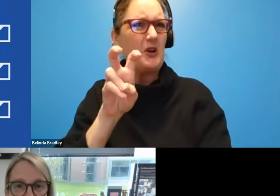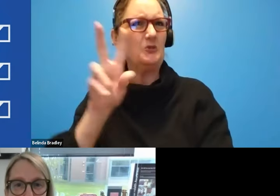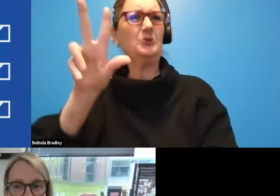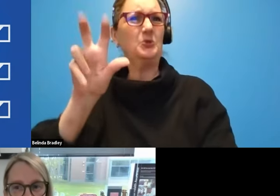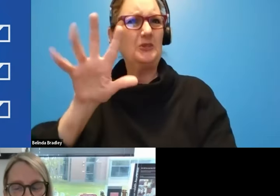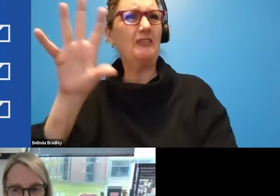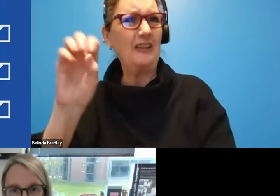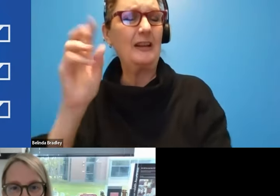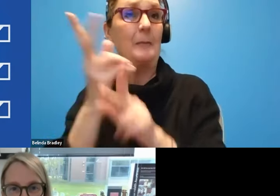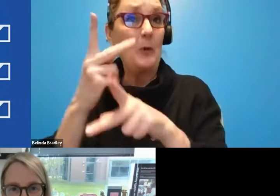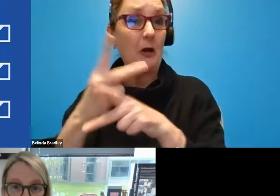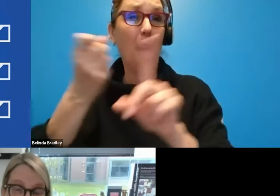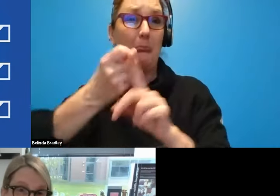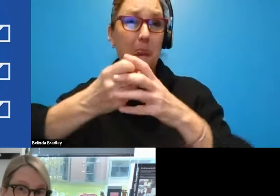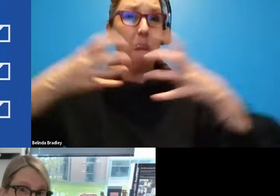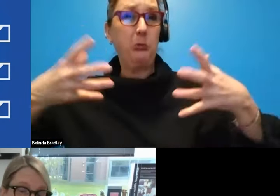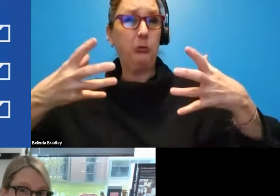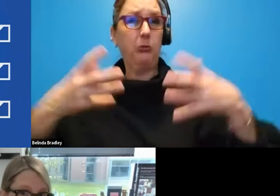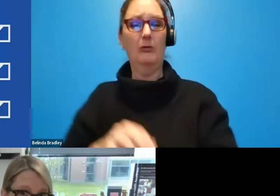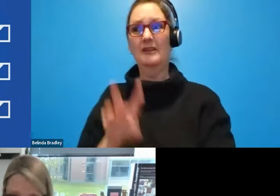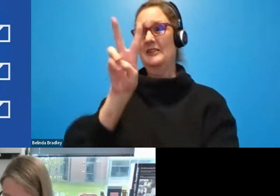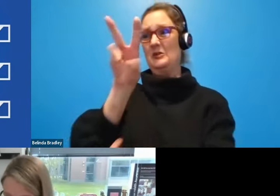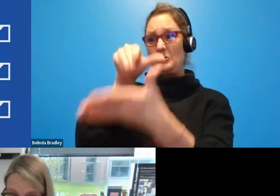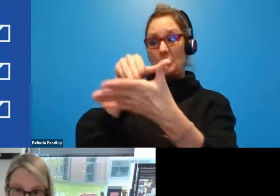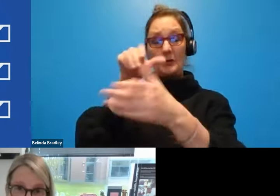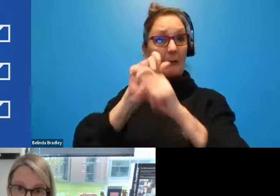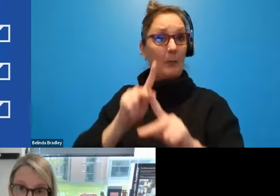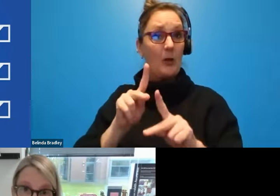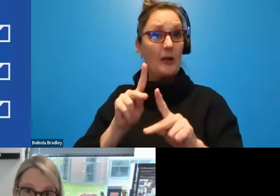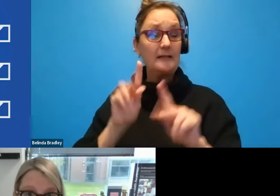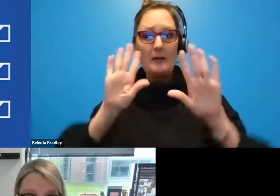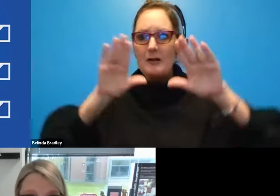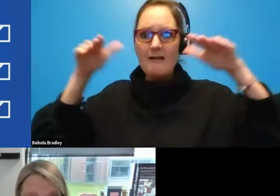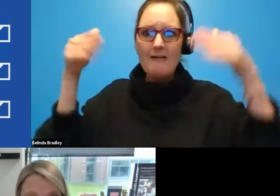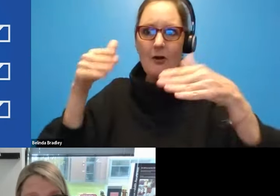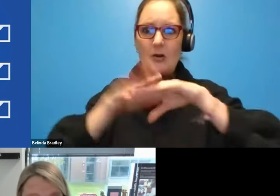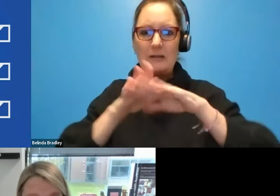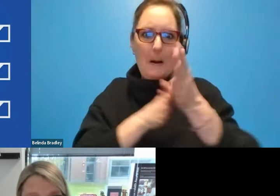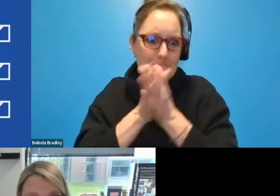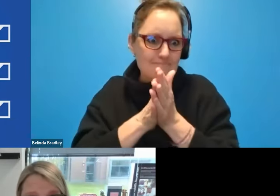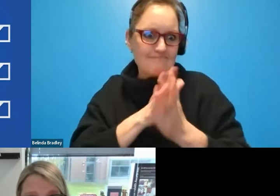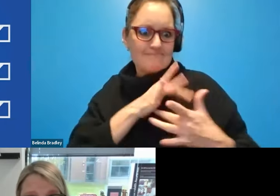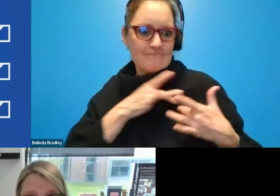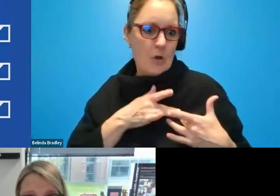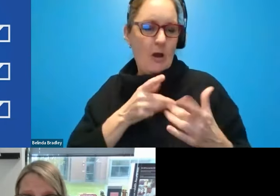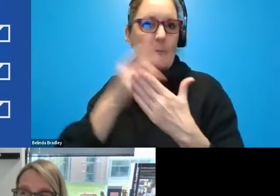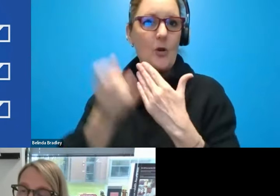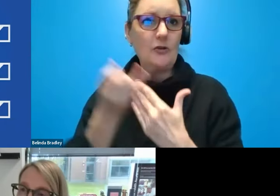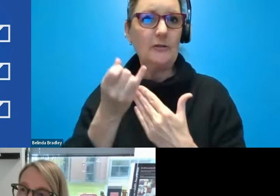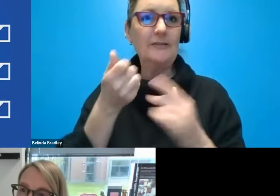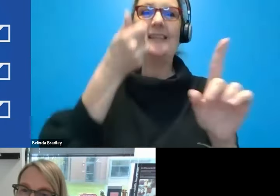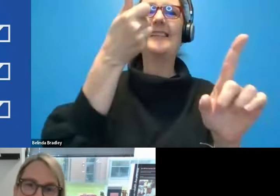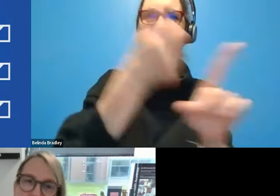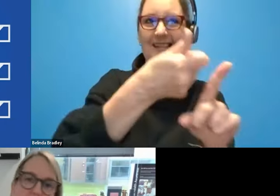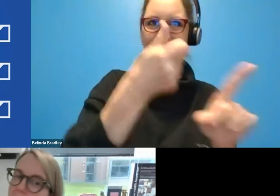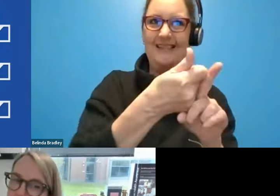employees hacking on things they're passionate about. And that's where this thing came from. Um, and